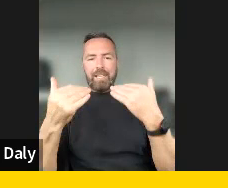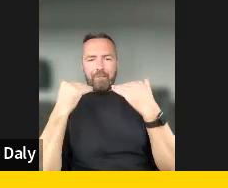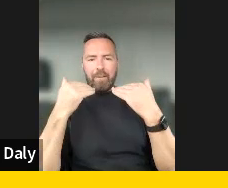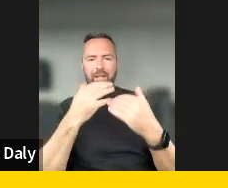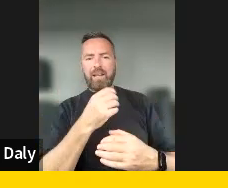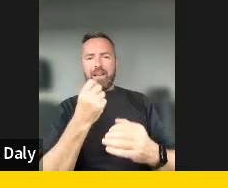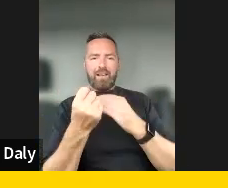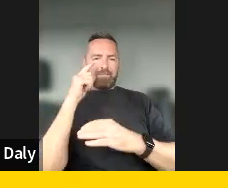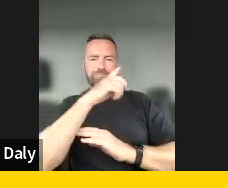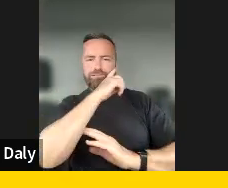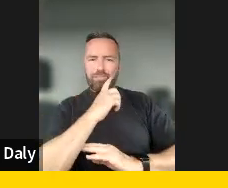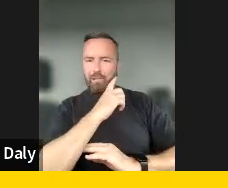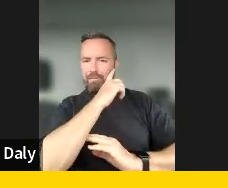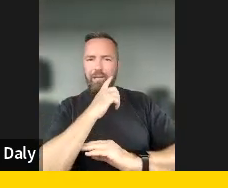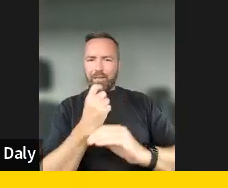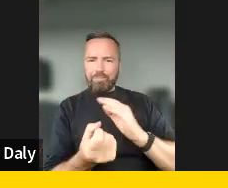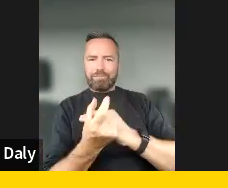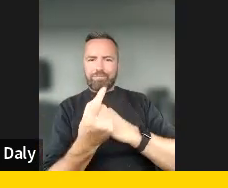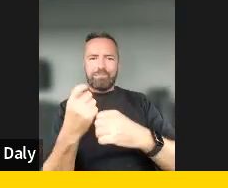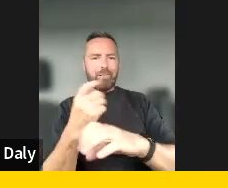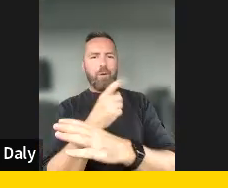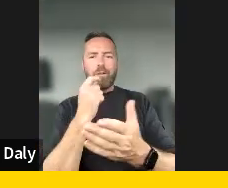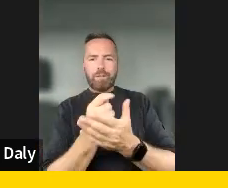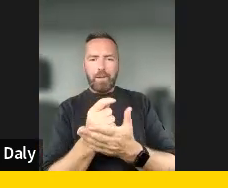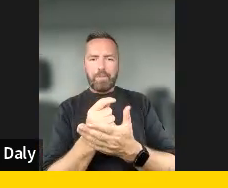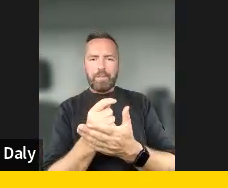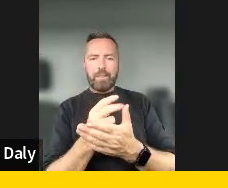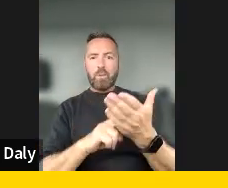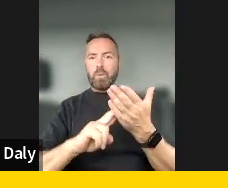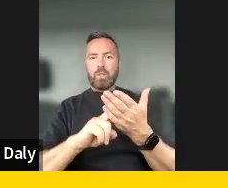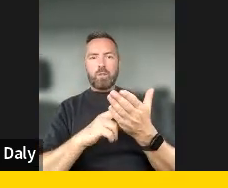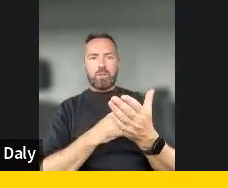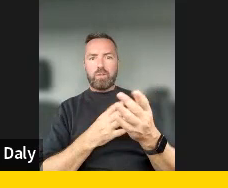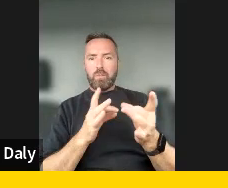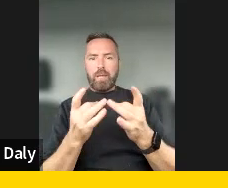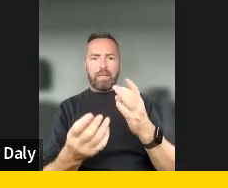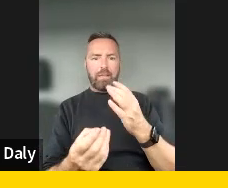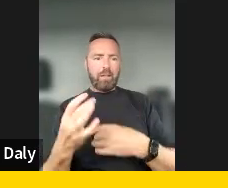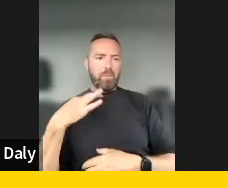that is sometimes used to also cause public harm or make a profit.